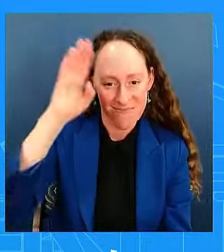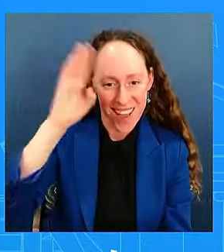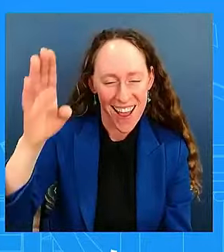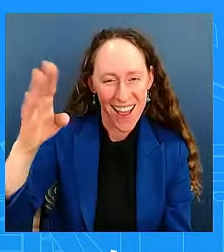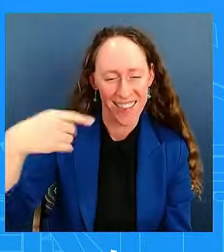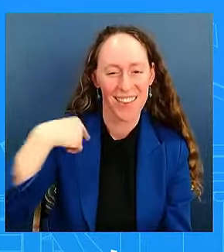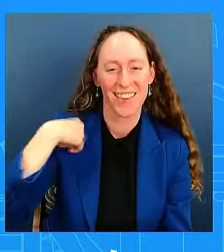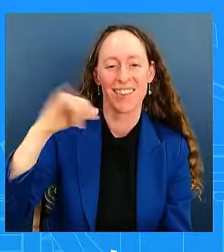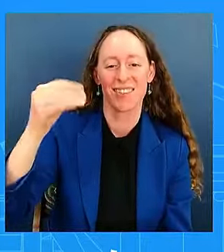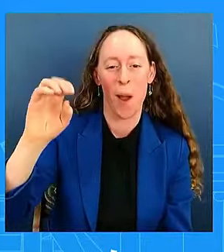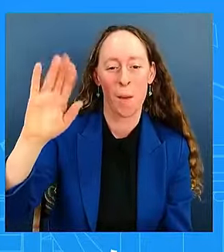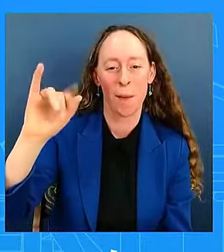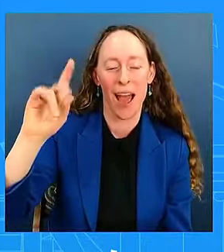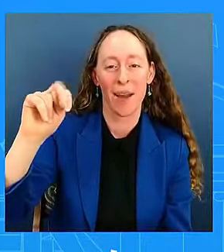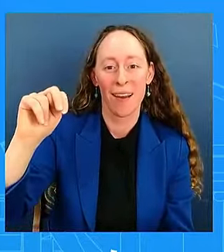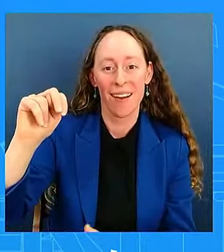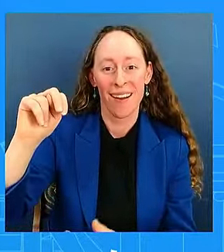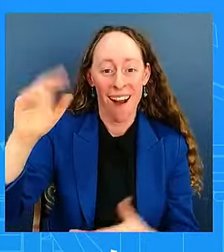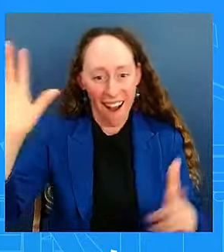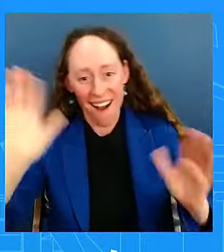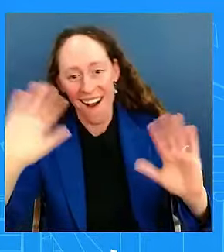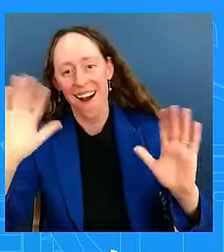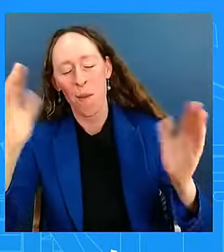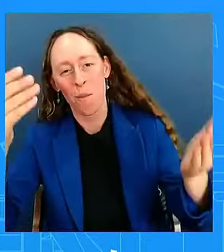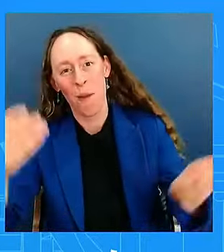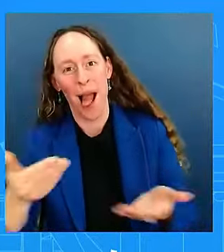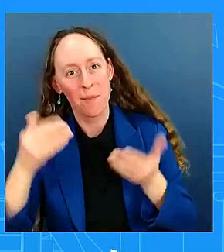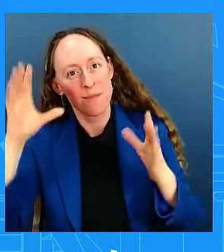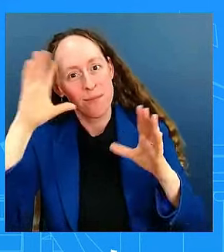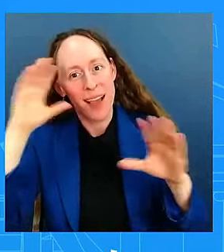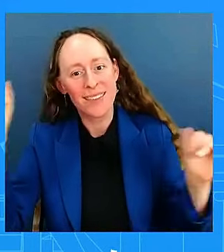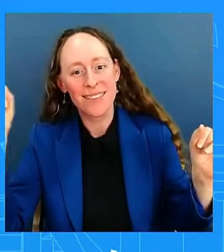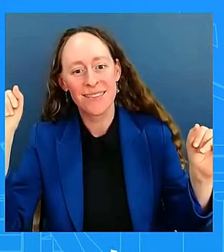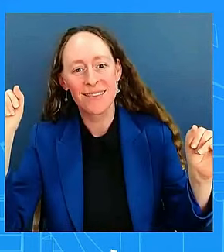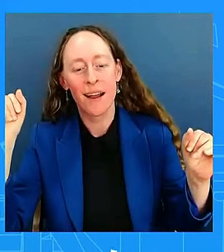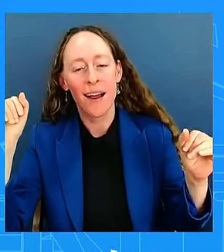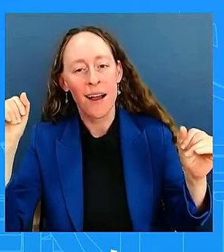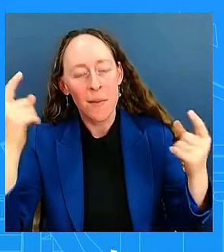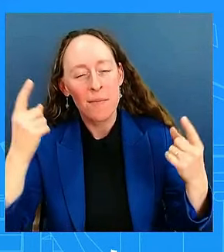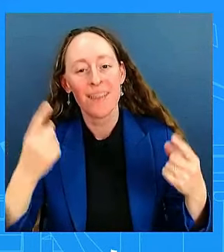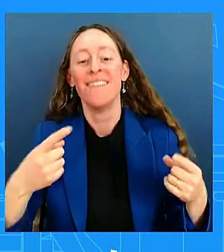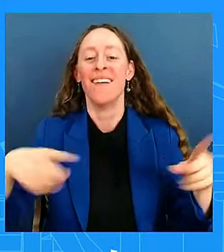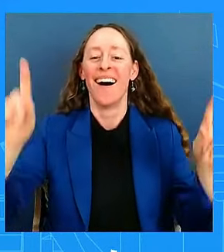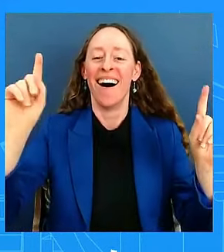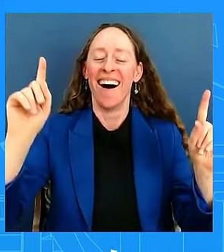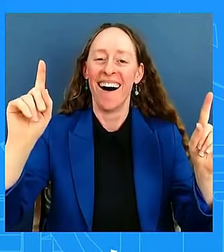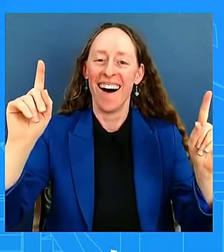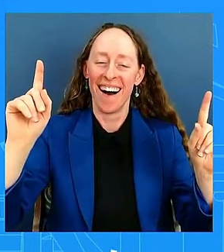we've been waiting for you. Welcome to the swimming pool. President, hey look, good afternoon.